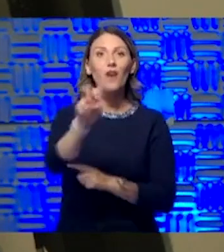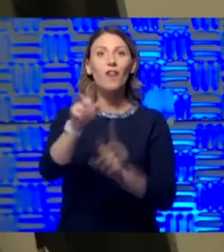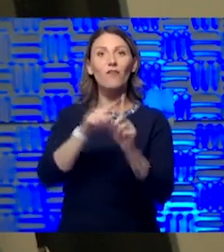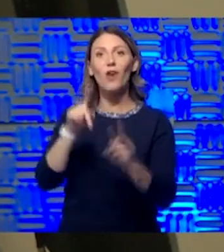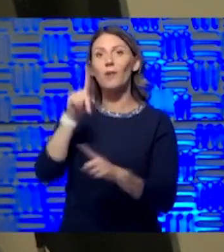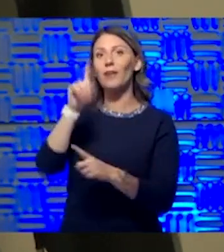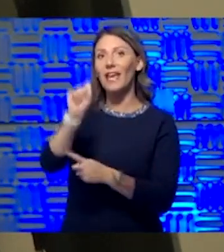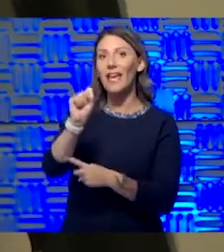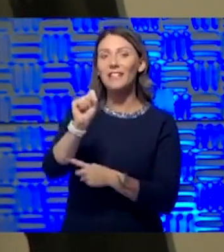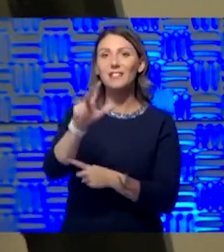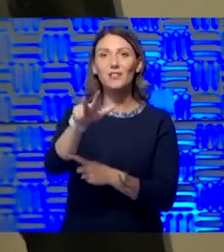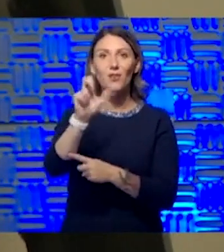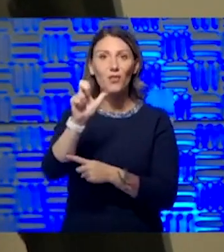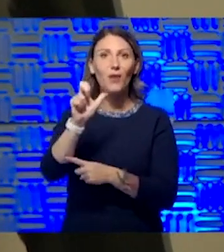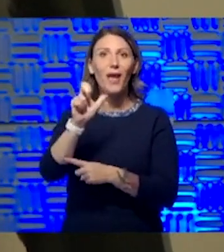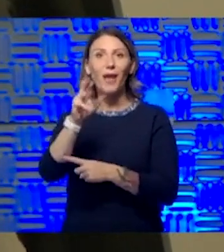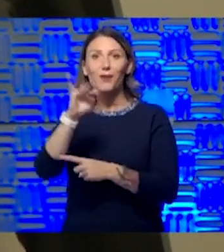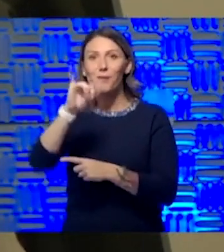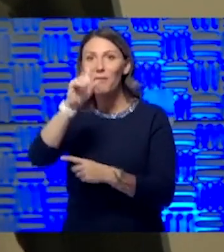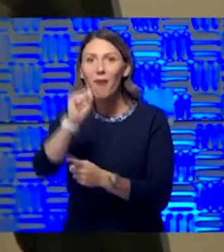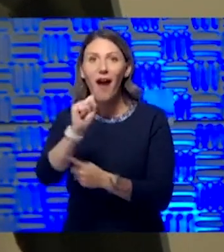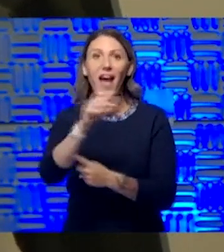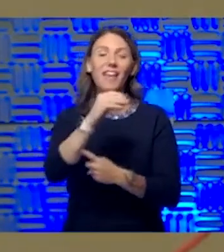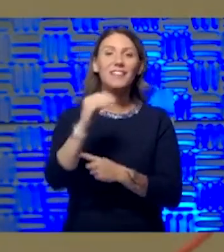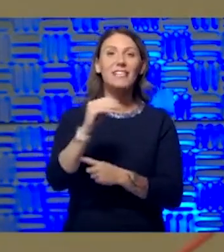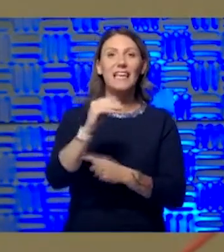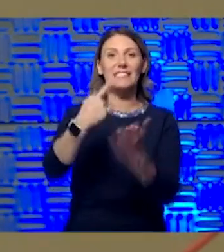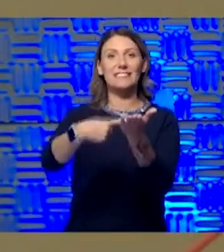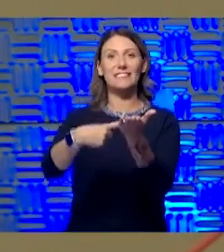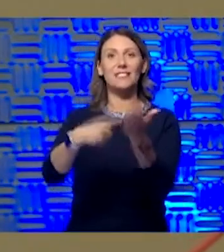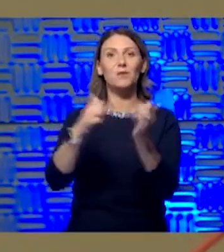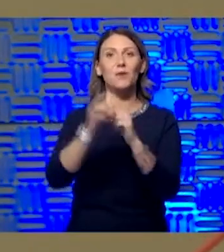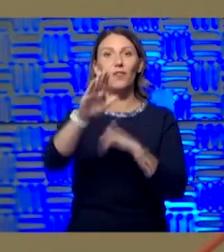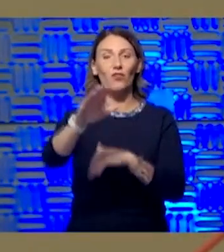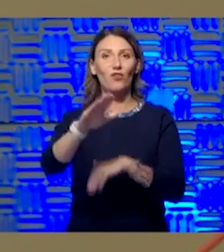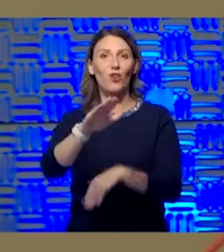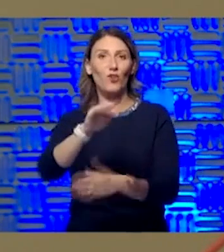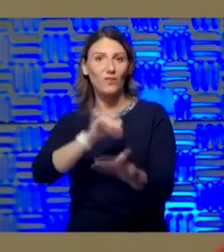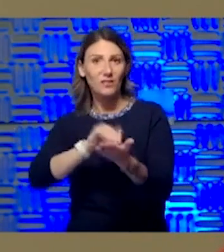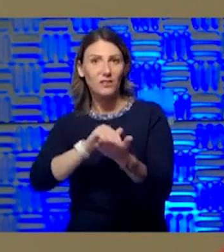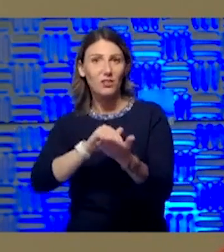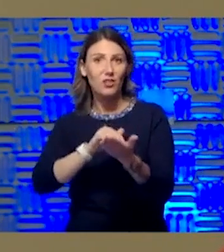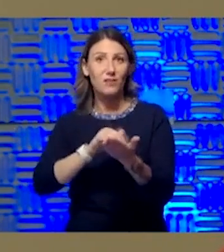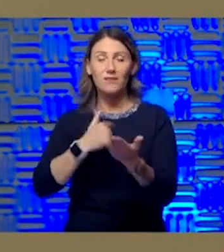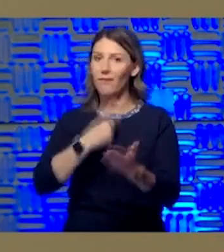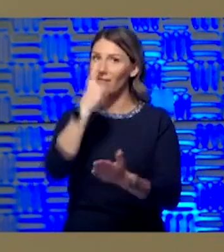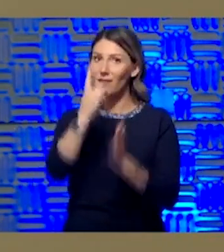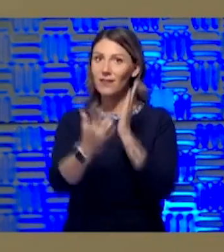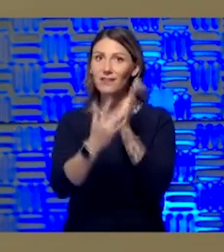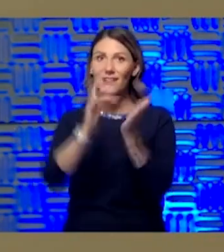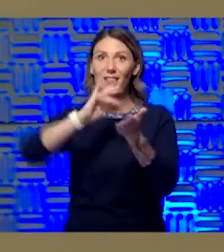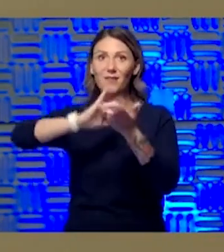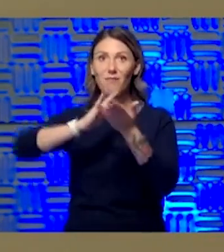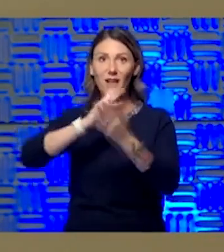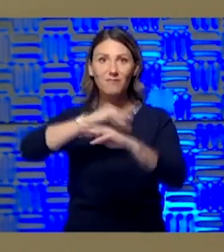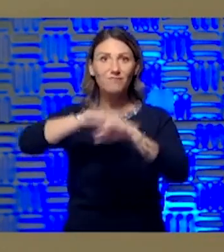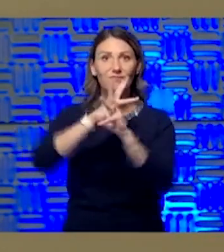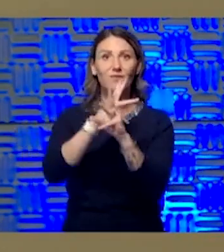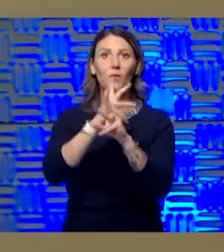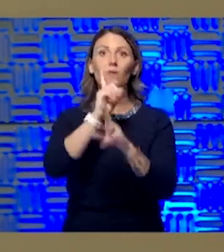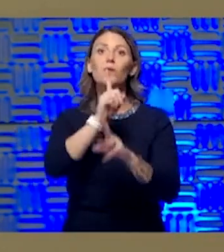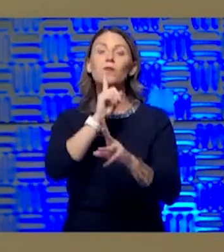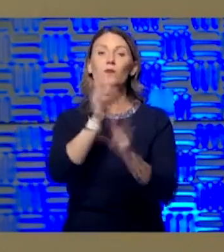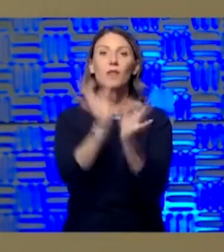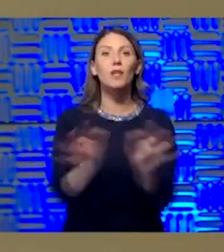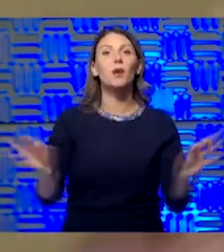visit. And yet they can still have a discussion with their physicians. So I think telemedicine is a thing that's going to be incredibly important